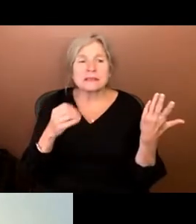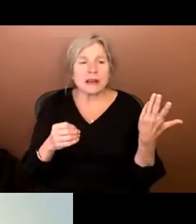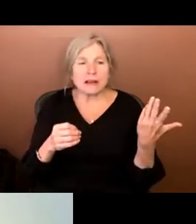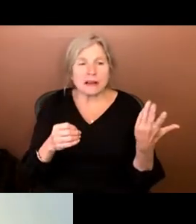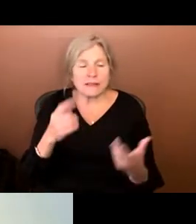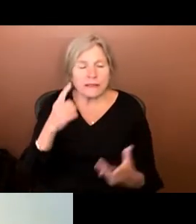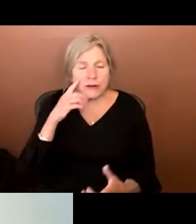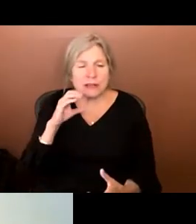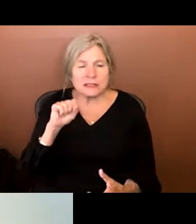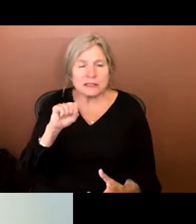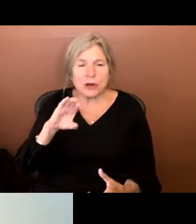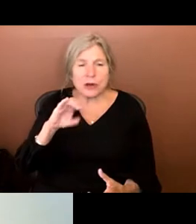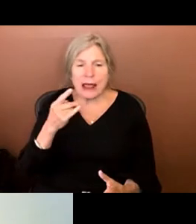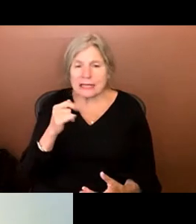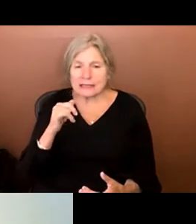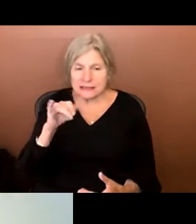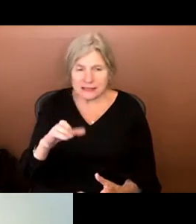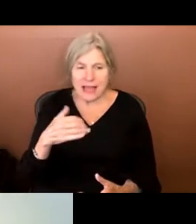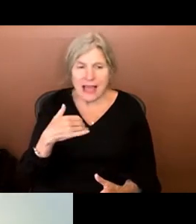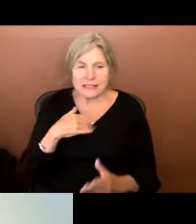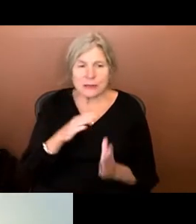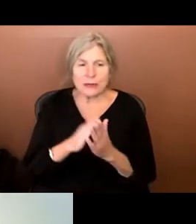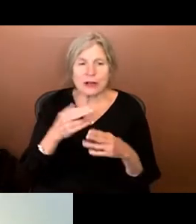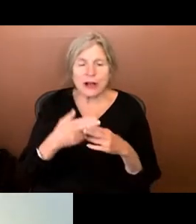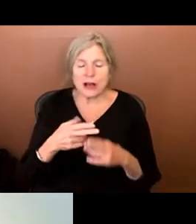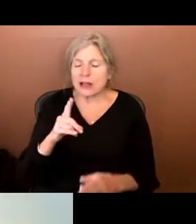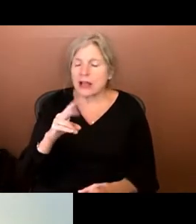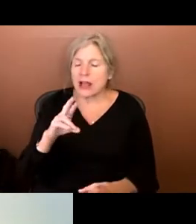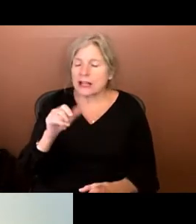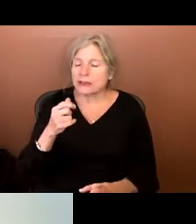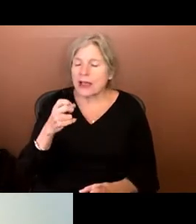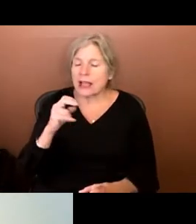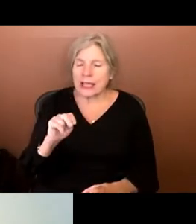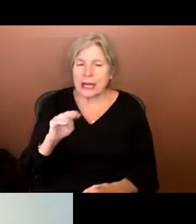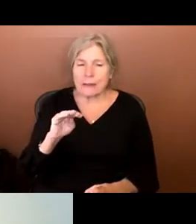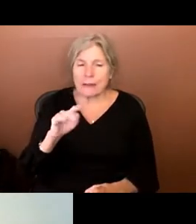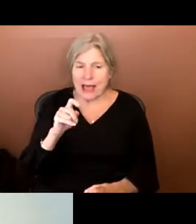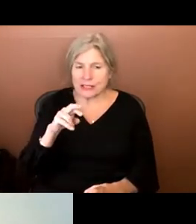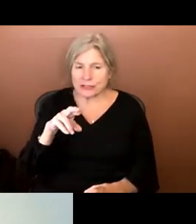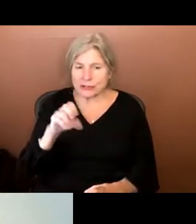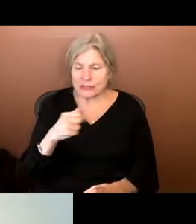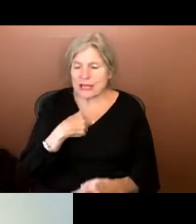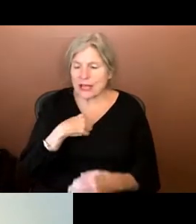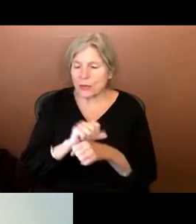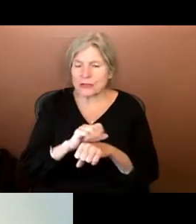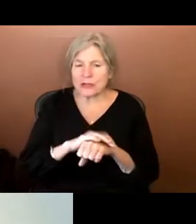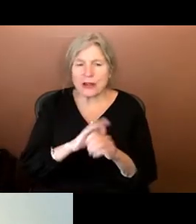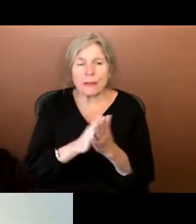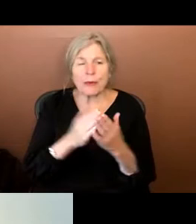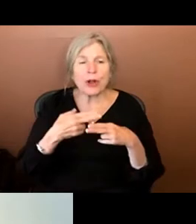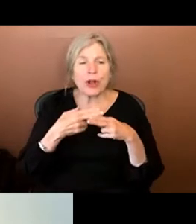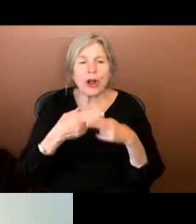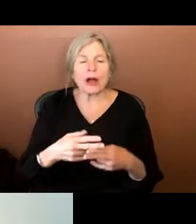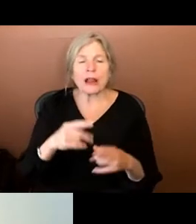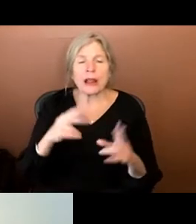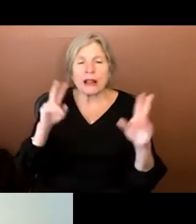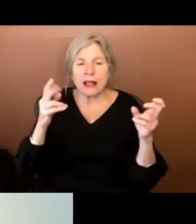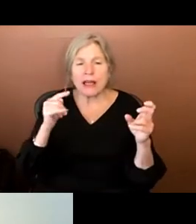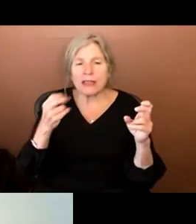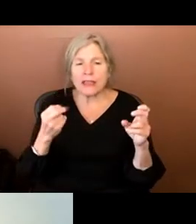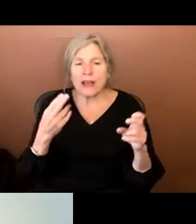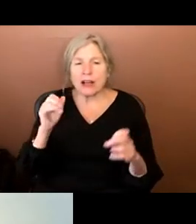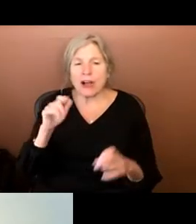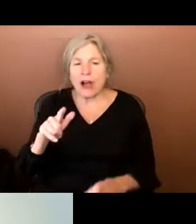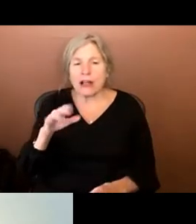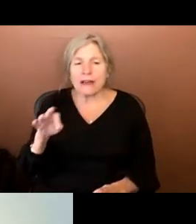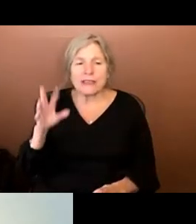Scholastic, there's a book, a series called Dragon Masters, where I worked on a book called The Call of the Sound